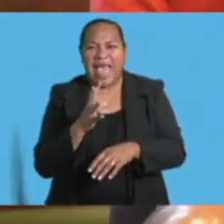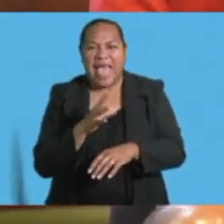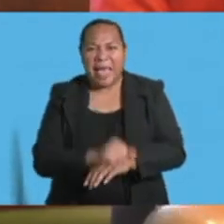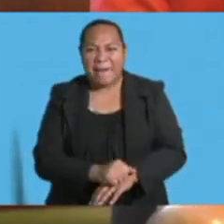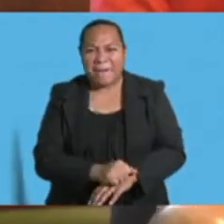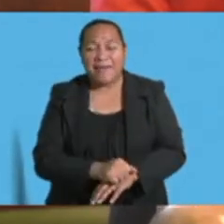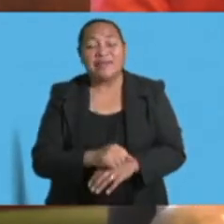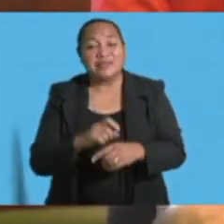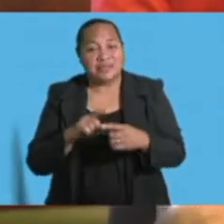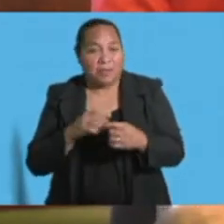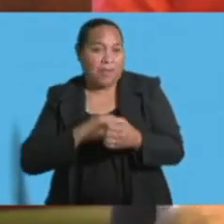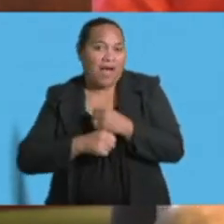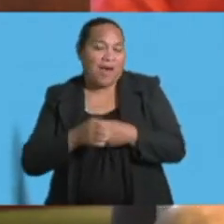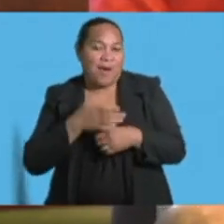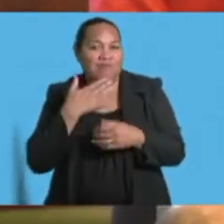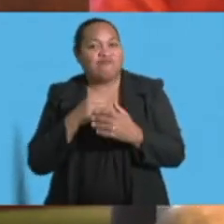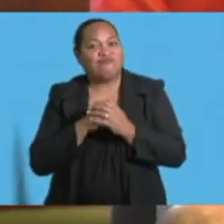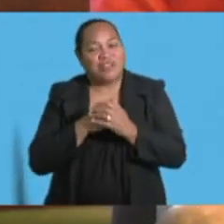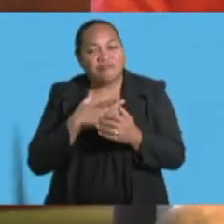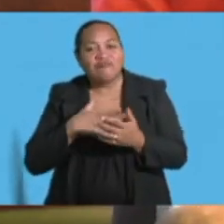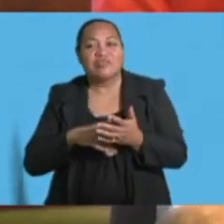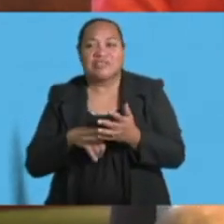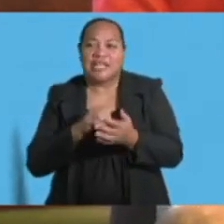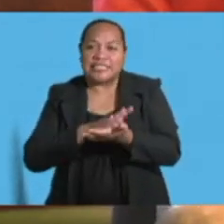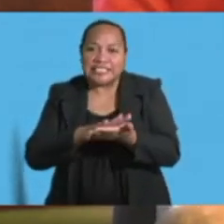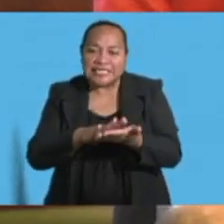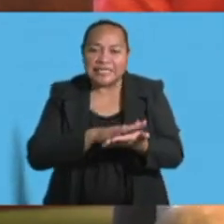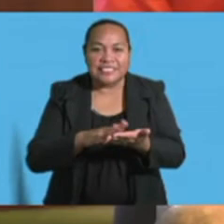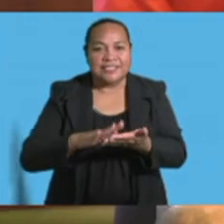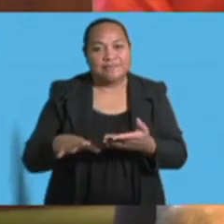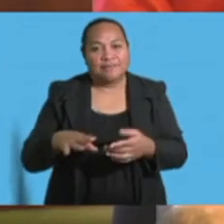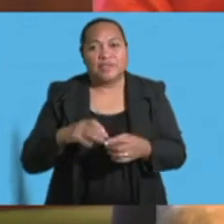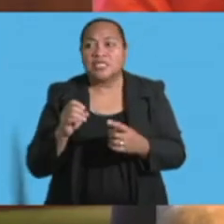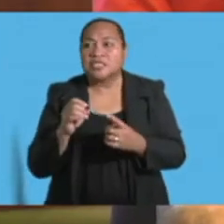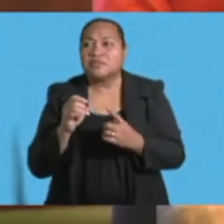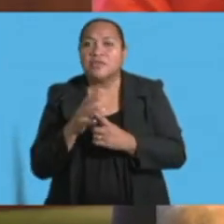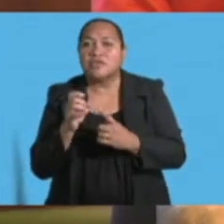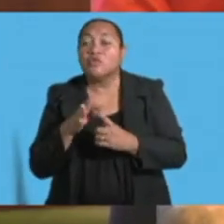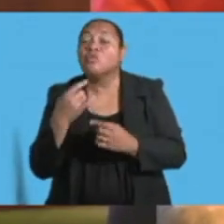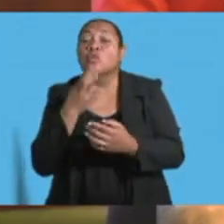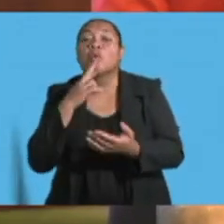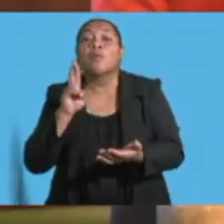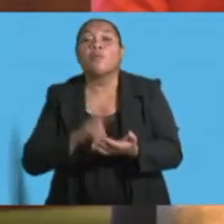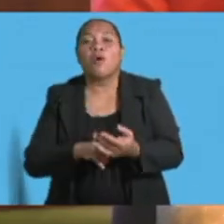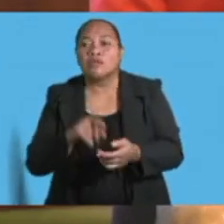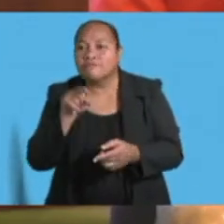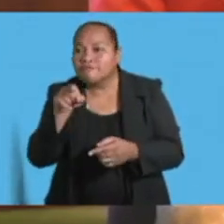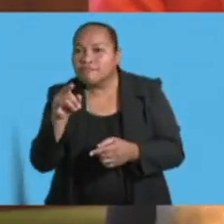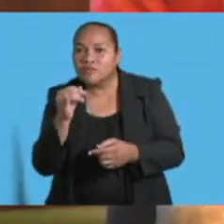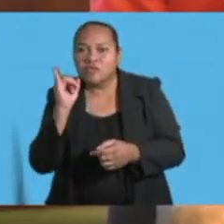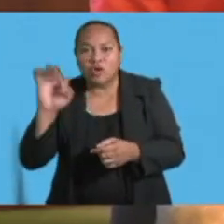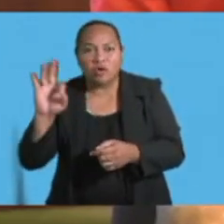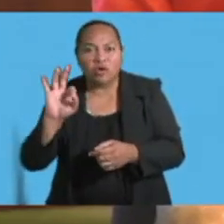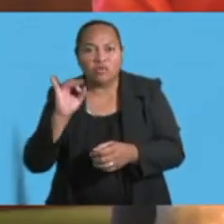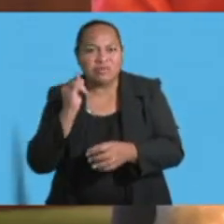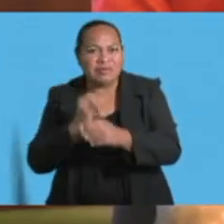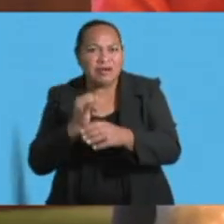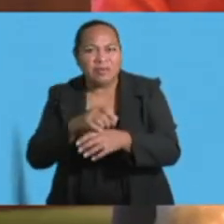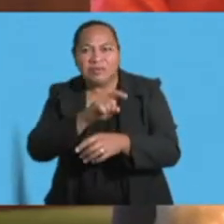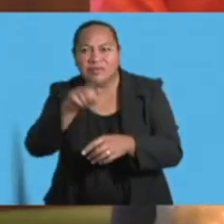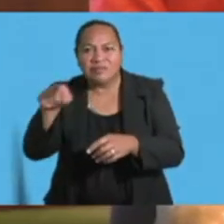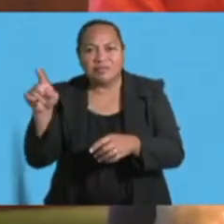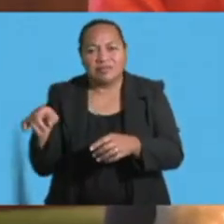and those who have reported illegal activities being undertaken around our country. This support is invaluable and very much